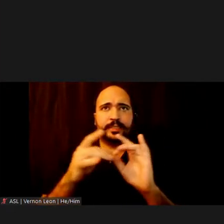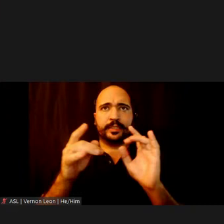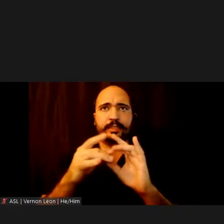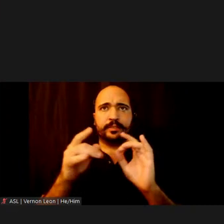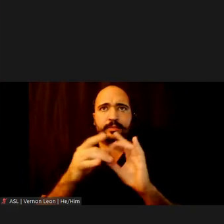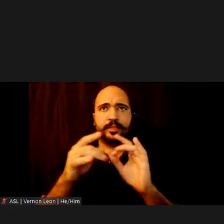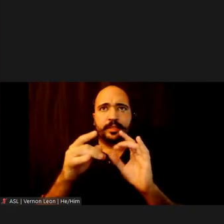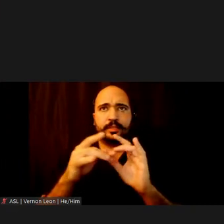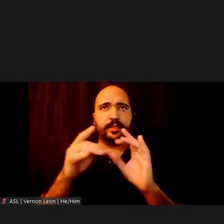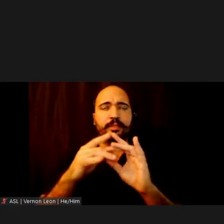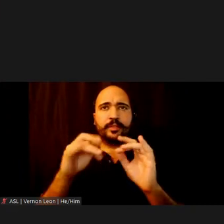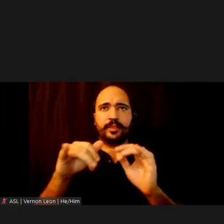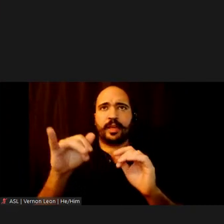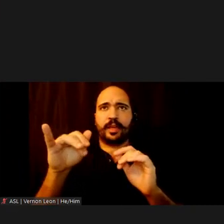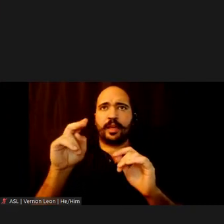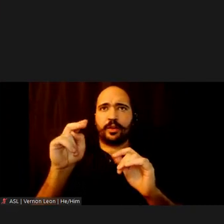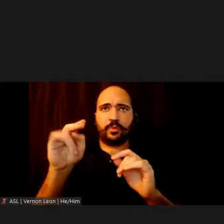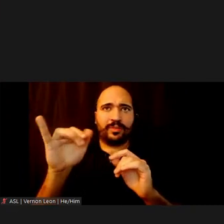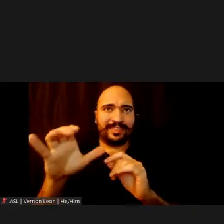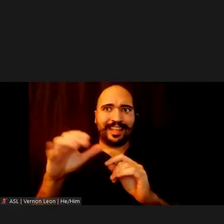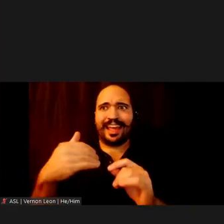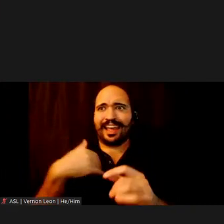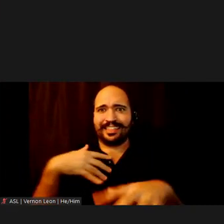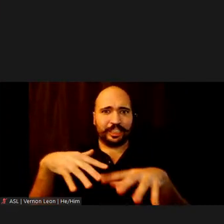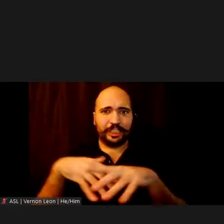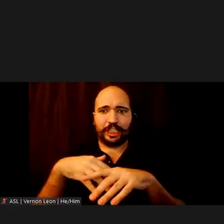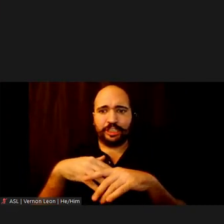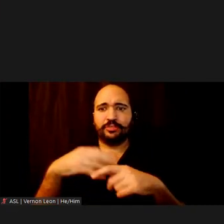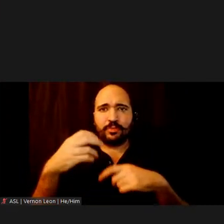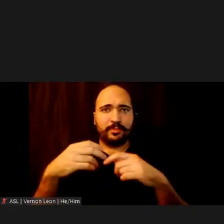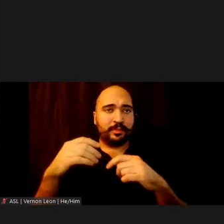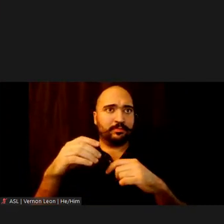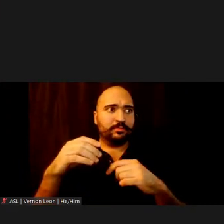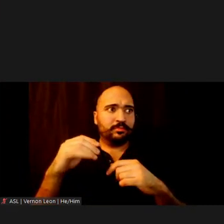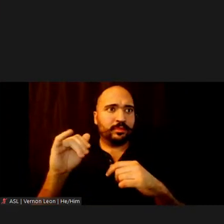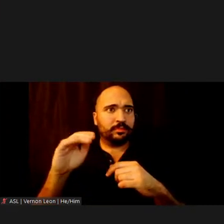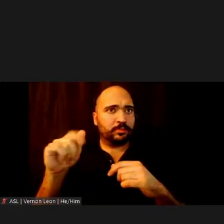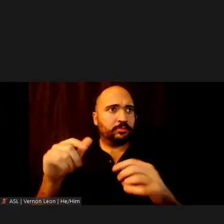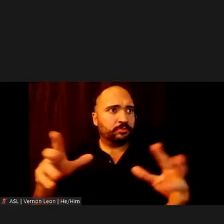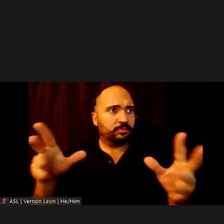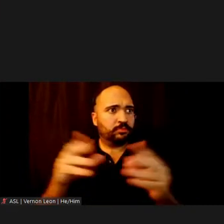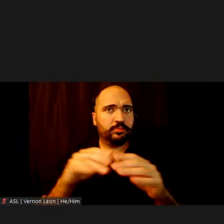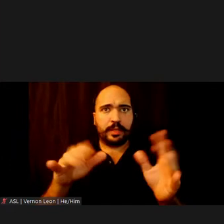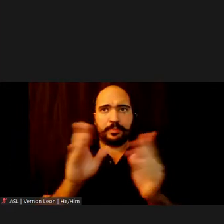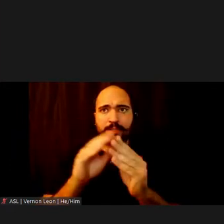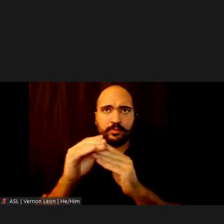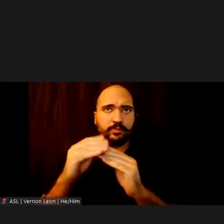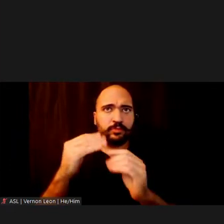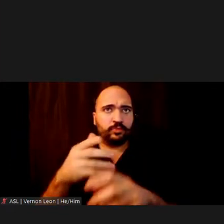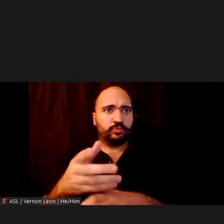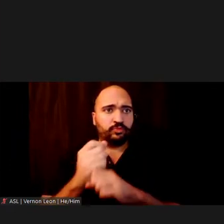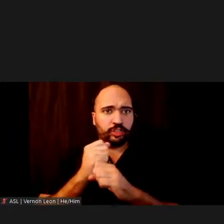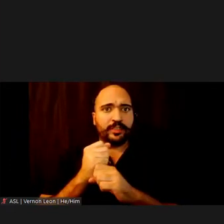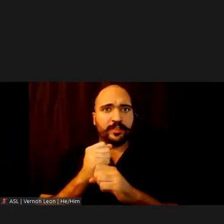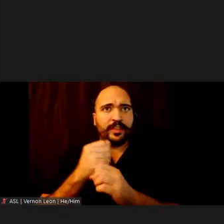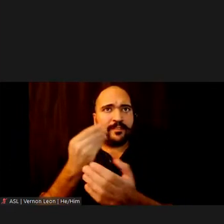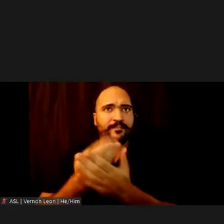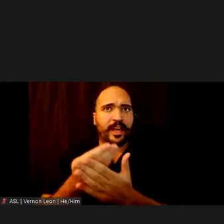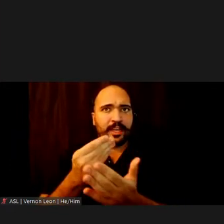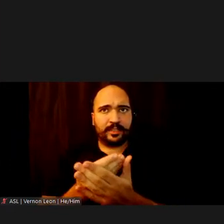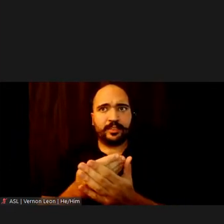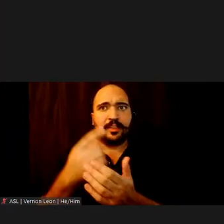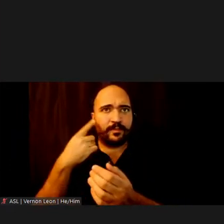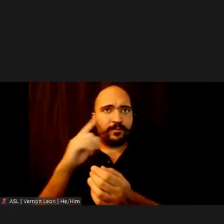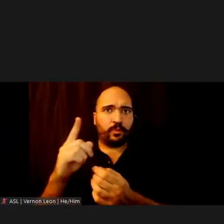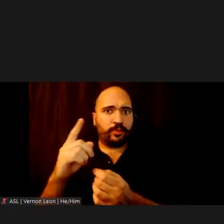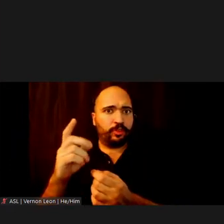City has a congestion problem. So the MTA is hosting these meetings with the MTA, of course, interested in receiving the substantial funding for